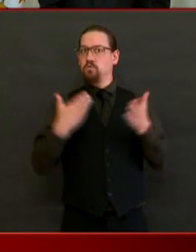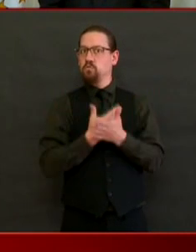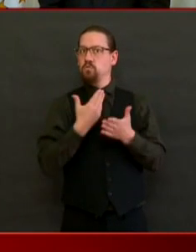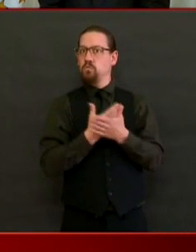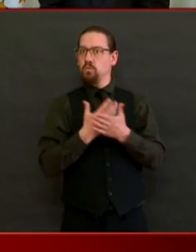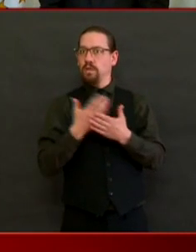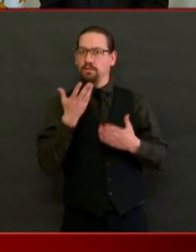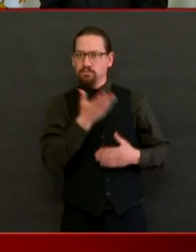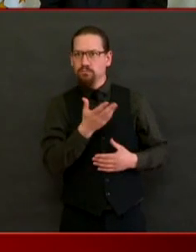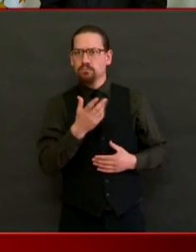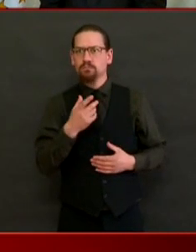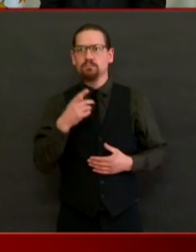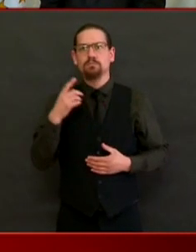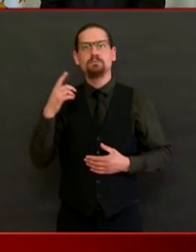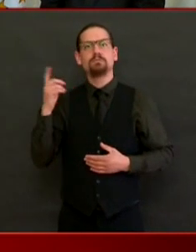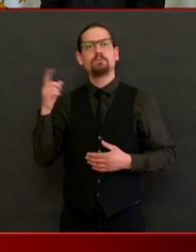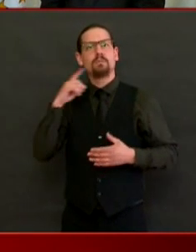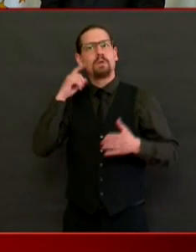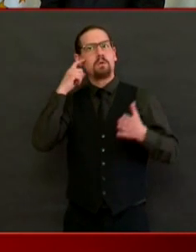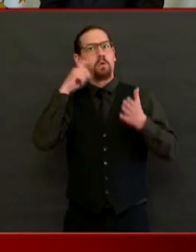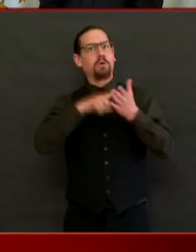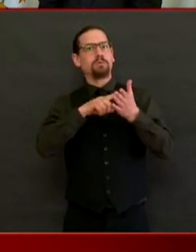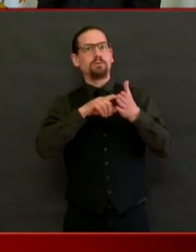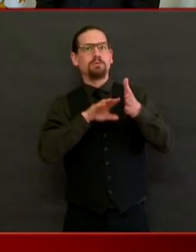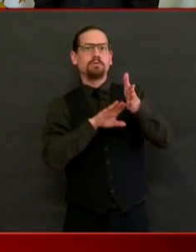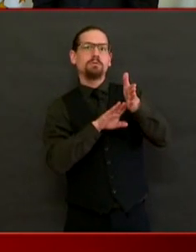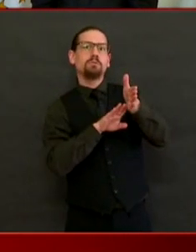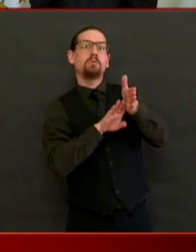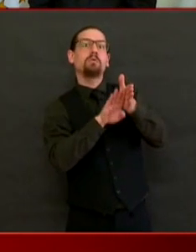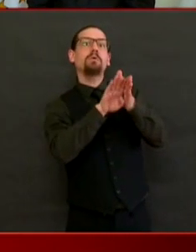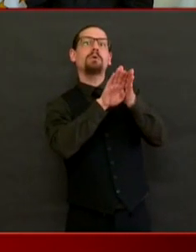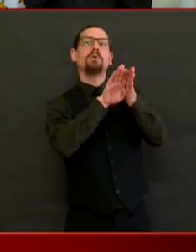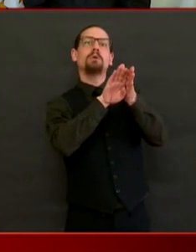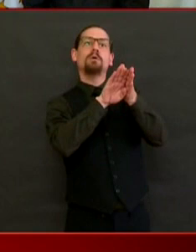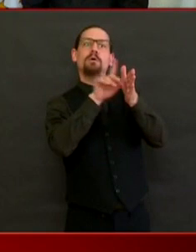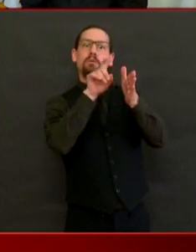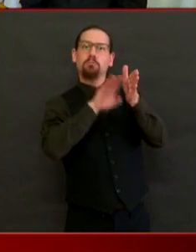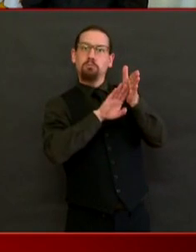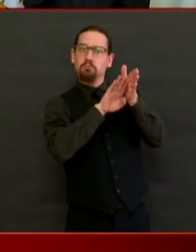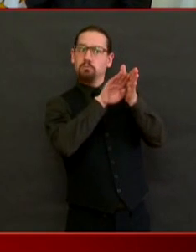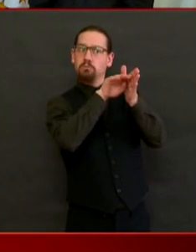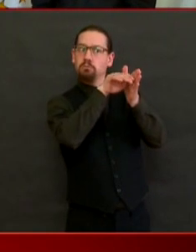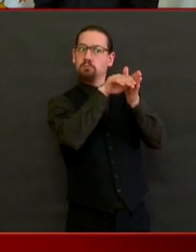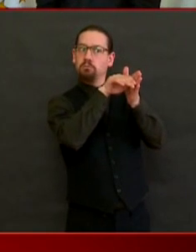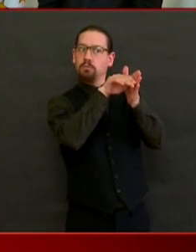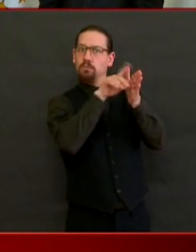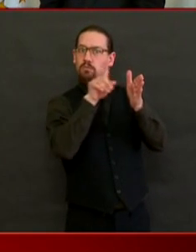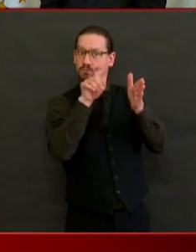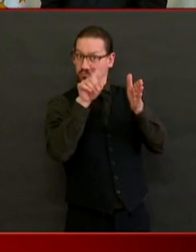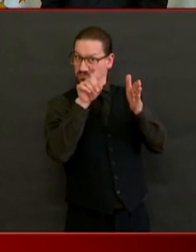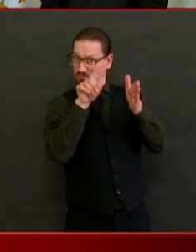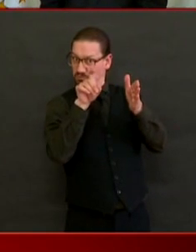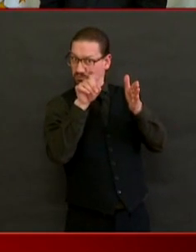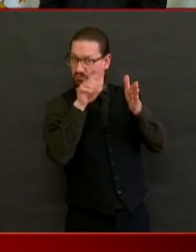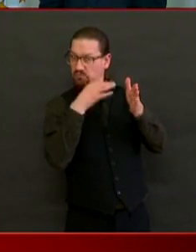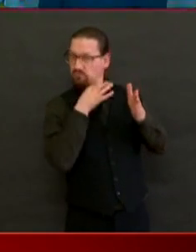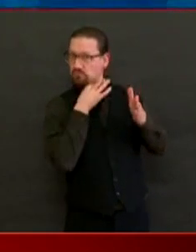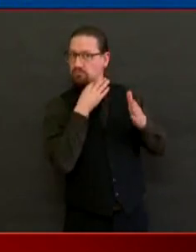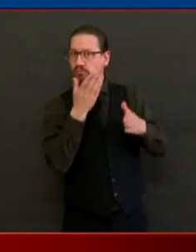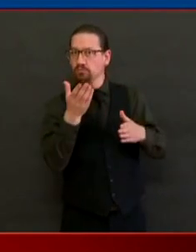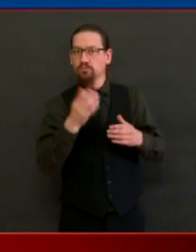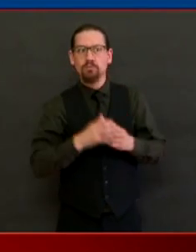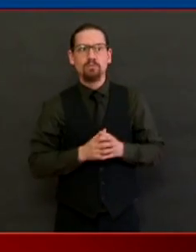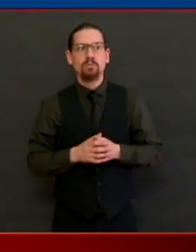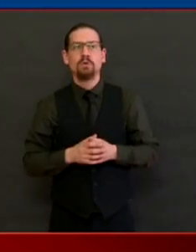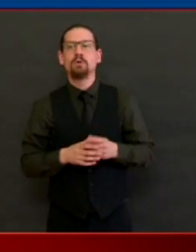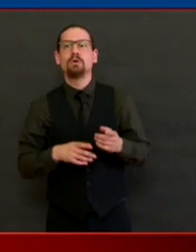of a downward curve in positive tests. Is that what the DOH data is telling you? When will the public get to see the projections